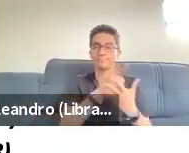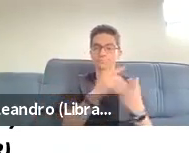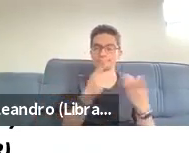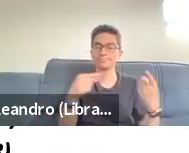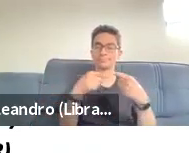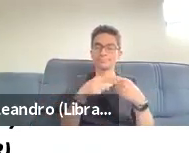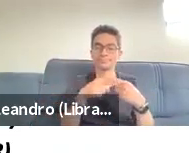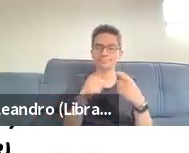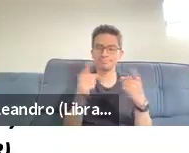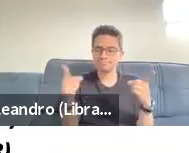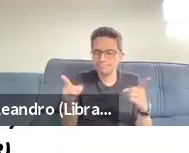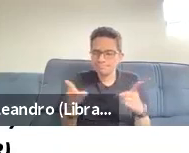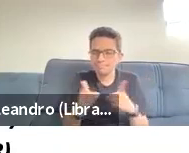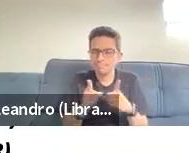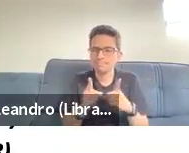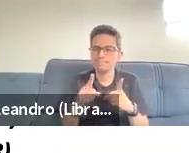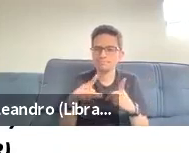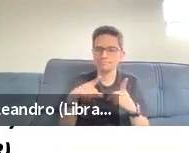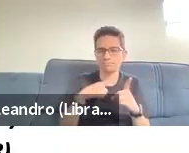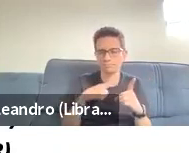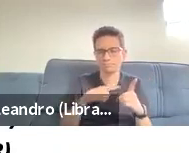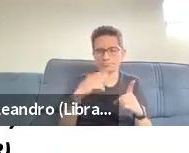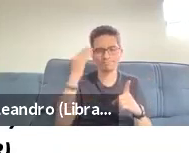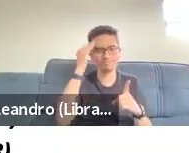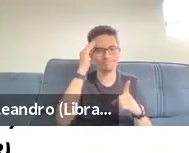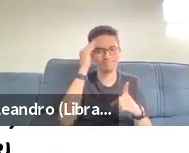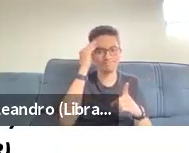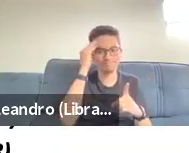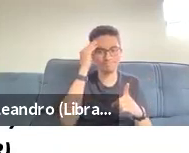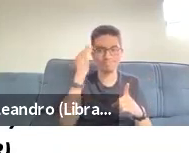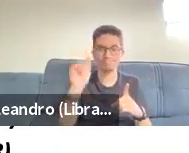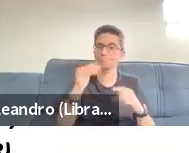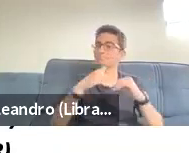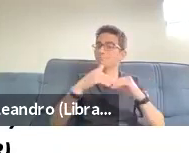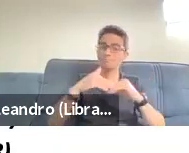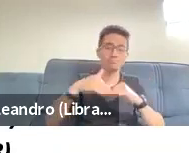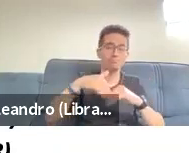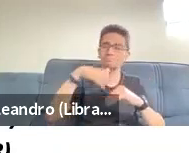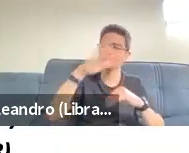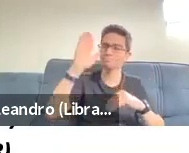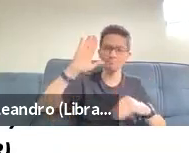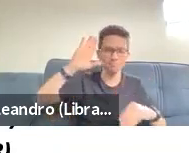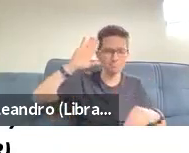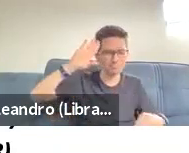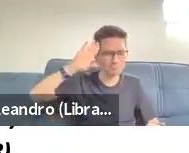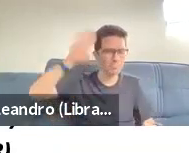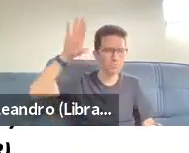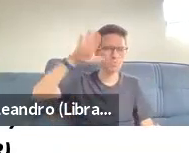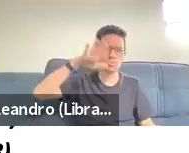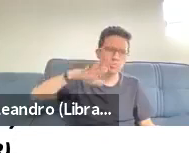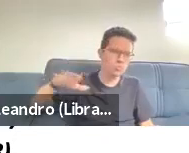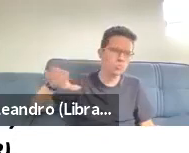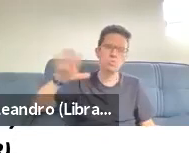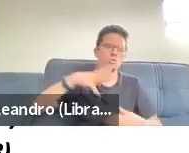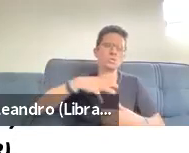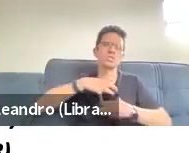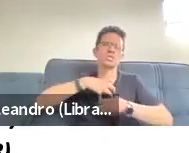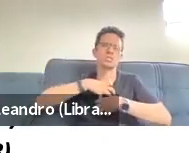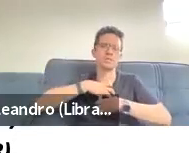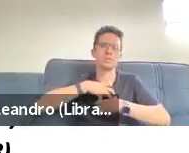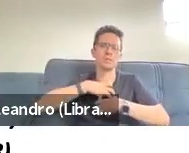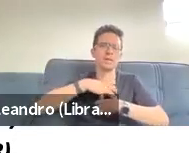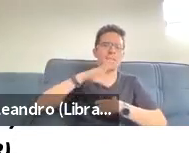far the largest type of IDR that these these people were organizing around.